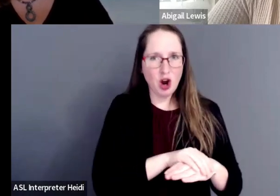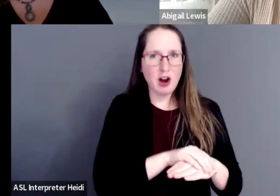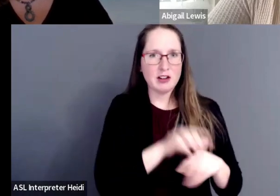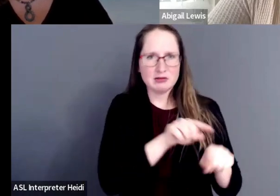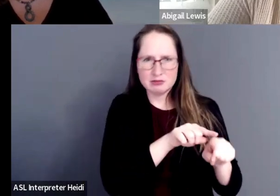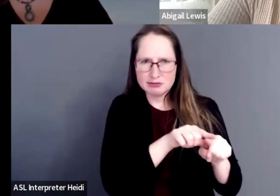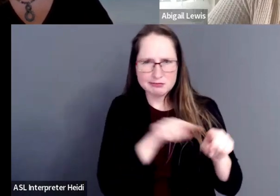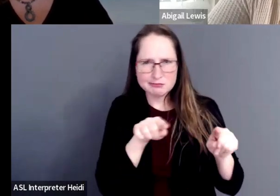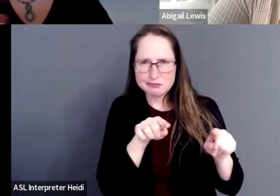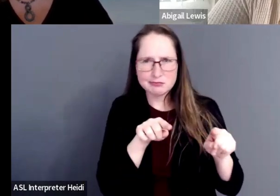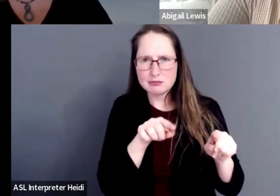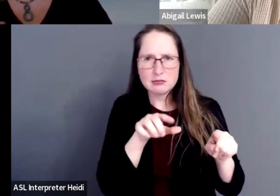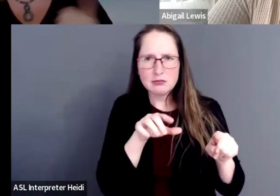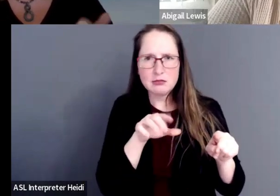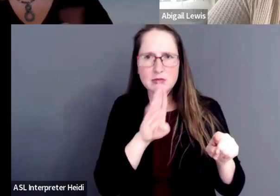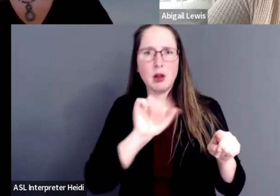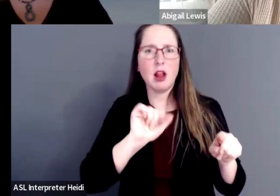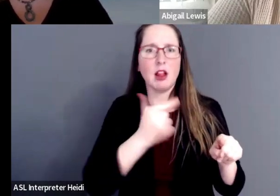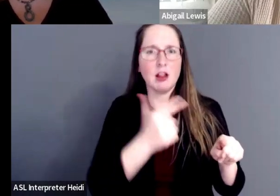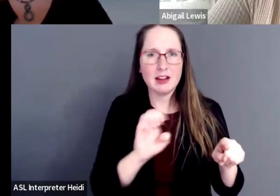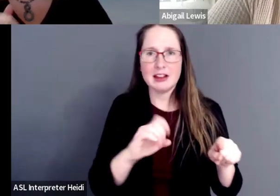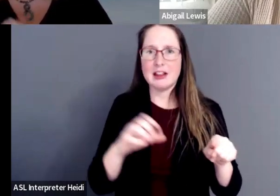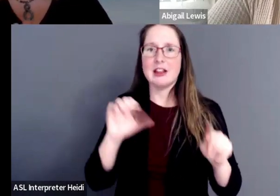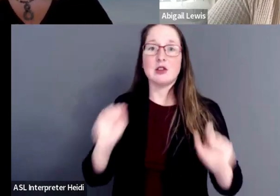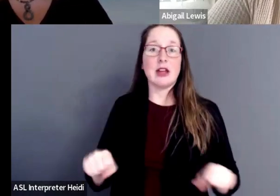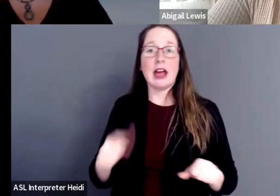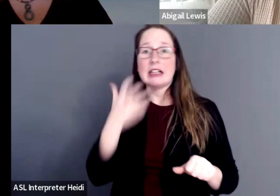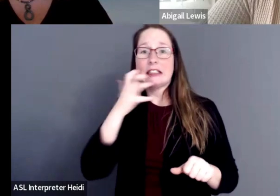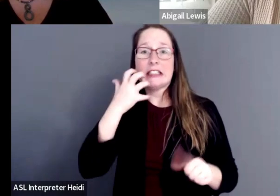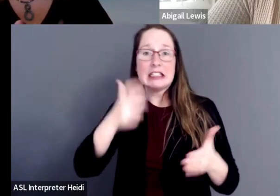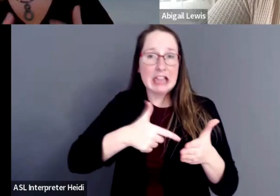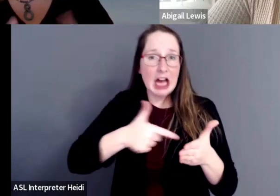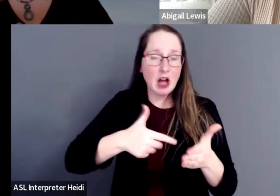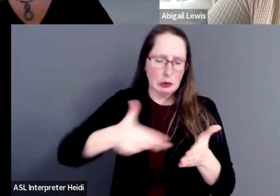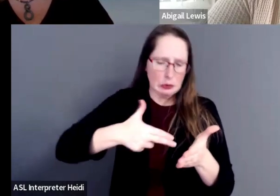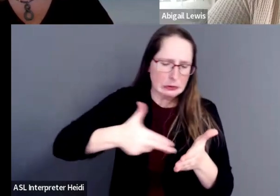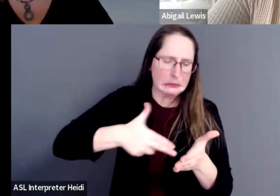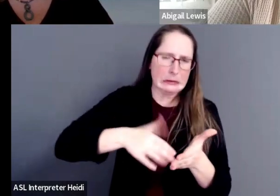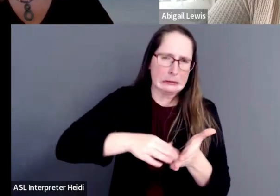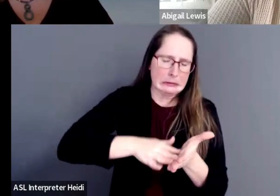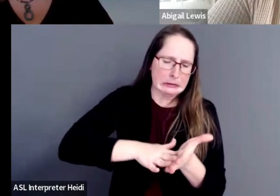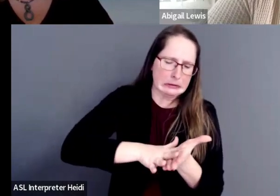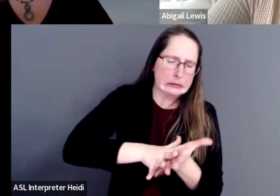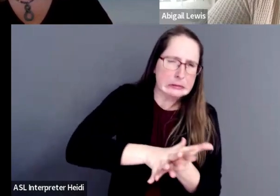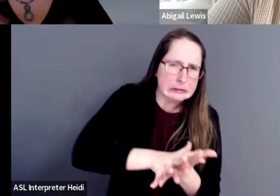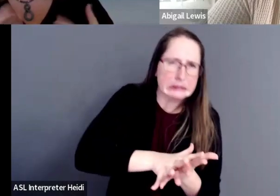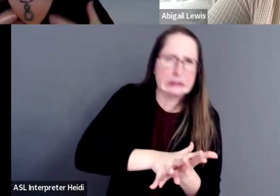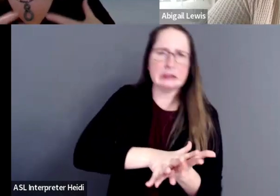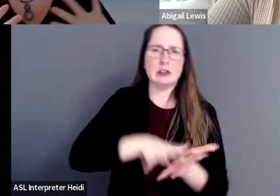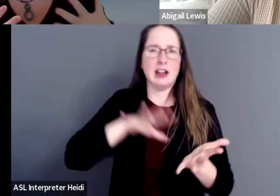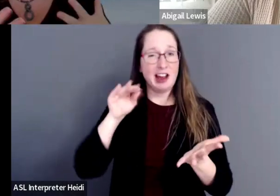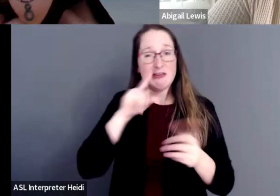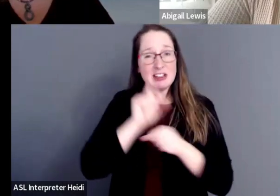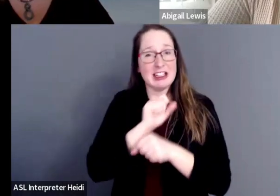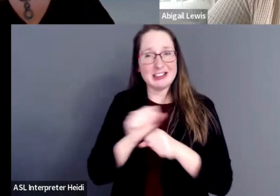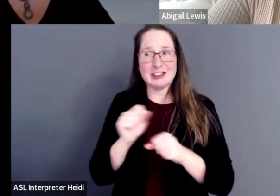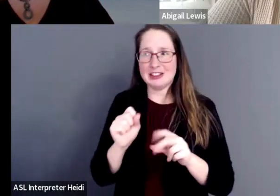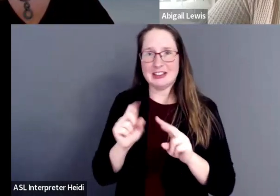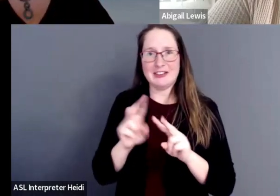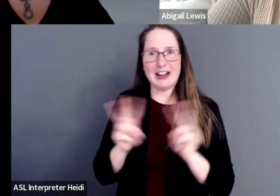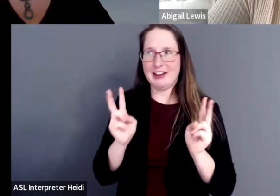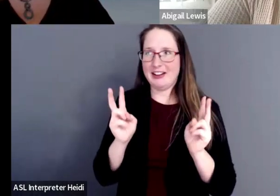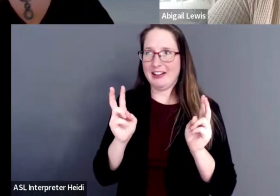otherwise. And you use a heat gun or a blowtorch and you fuse it in and it's very, it's freeing